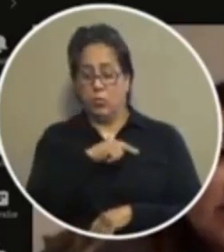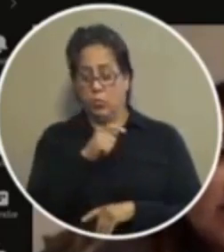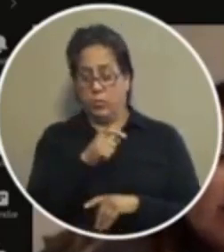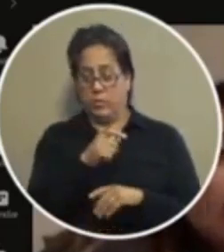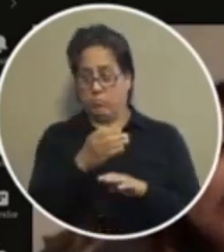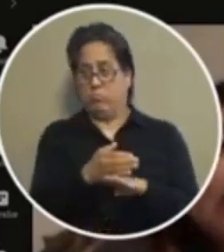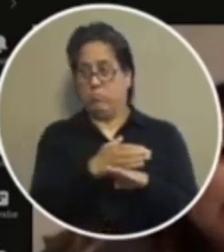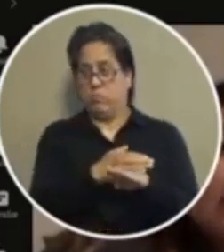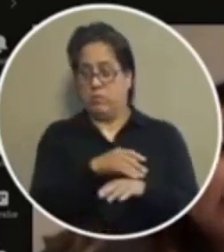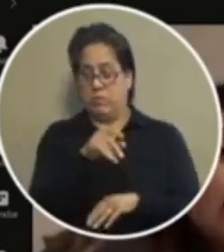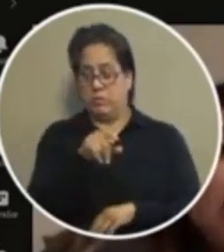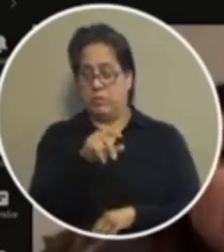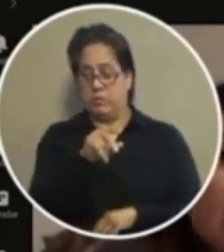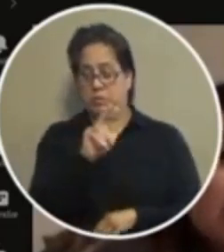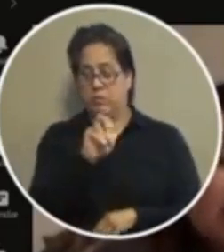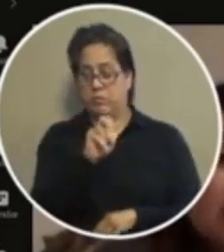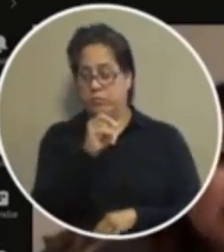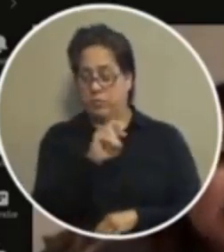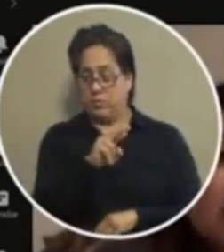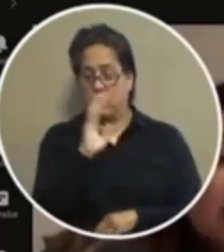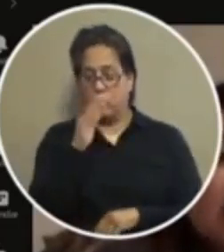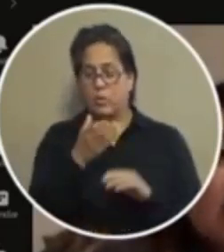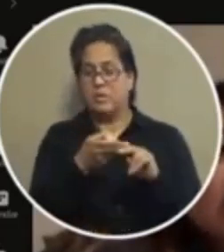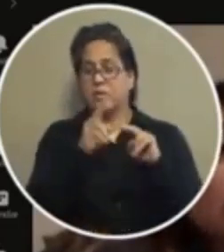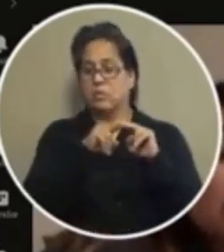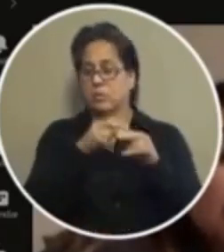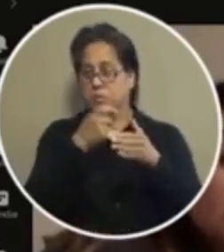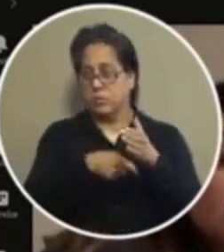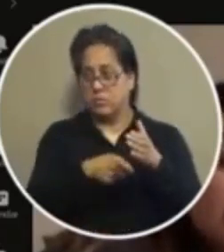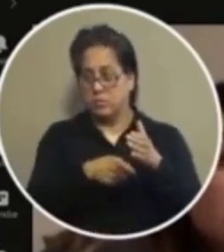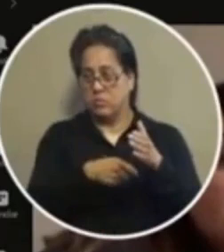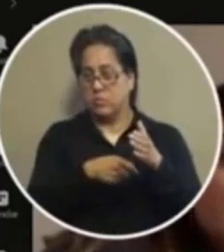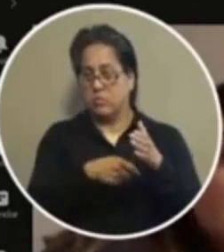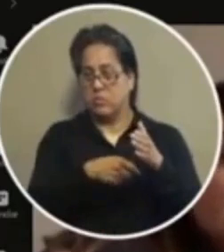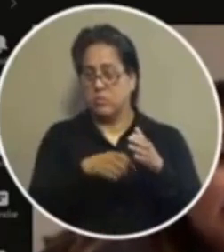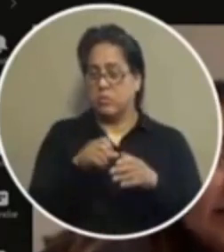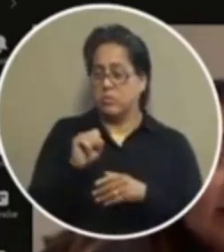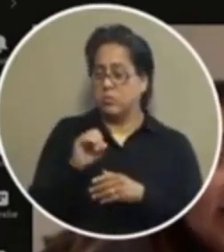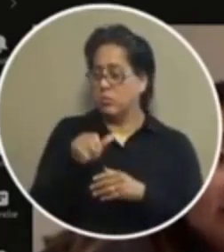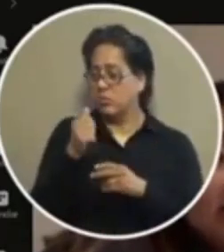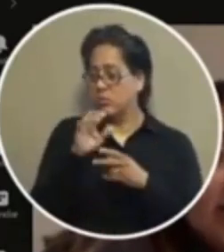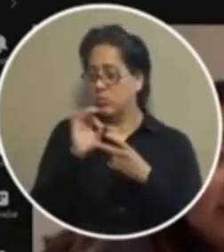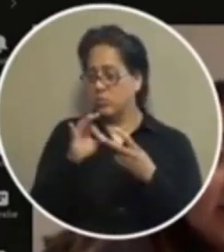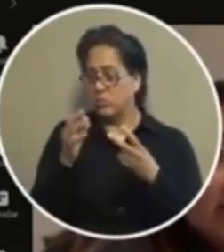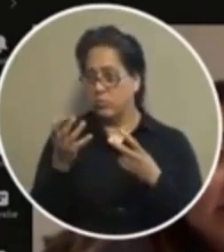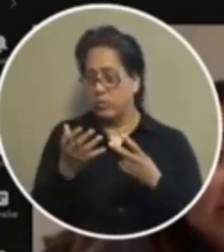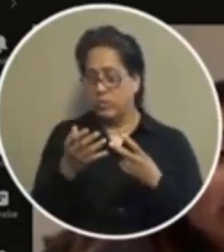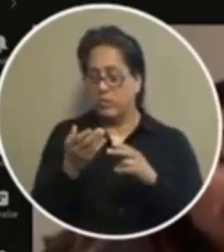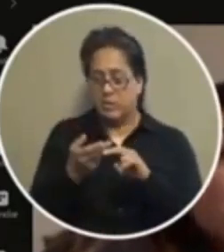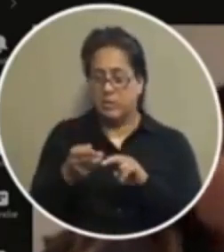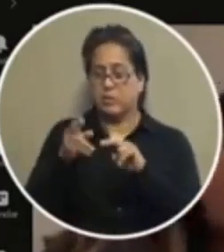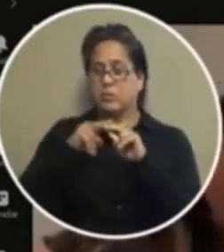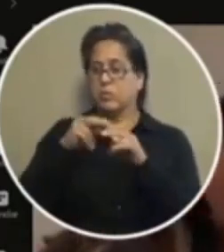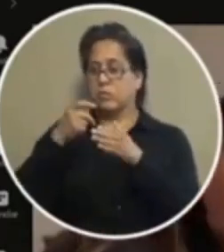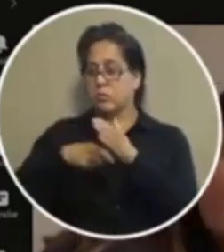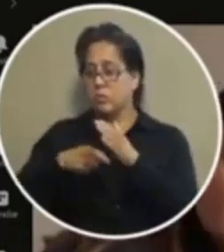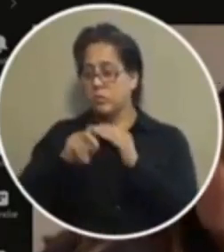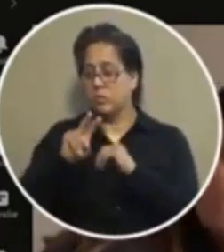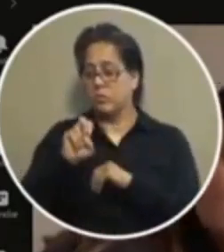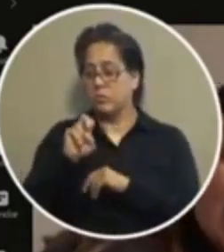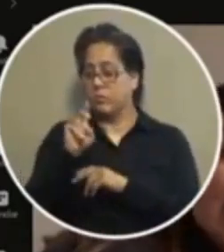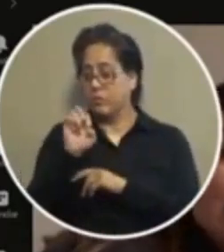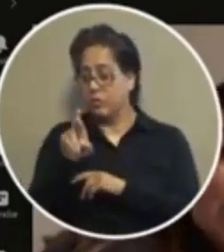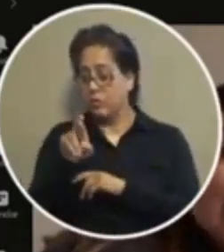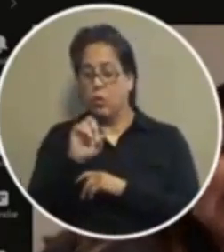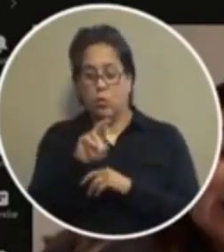vendor we increase those costs so the alternative is increase the cost with the transportation vendor or use